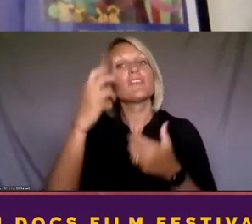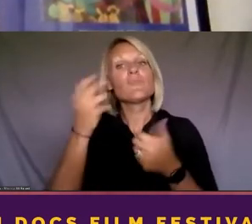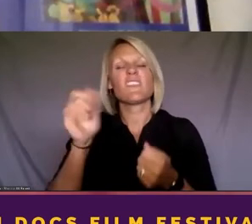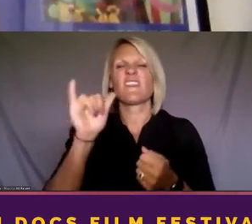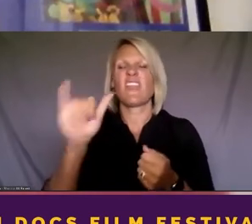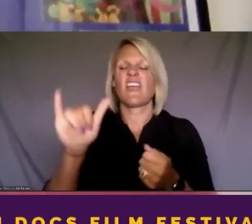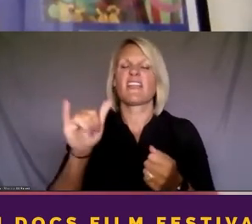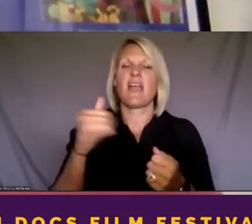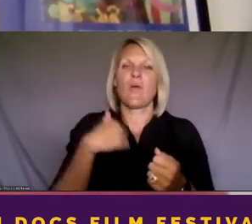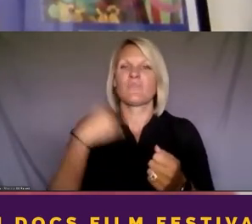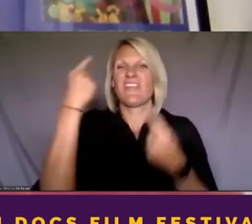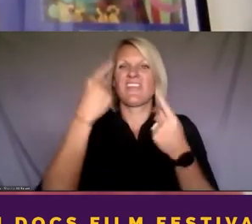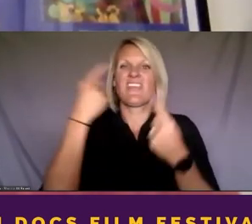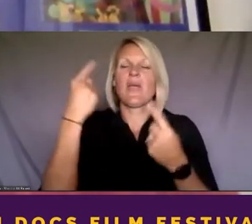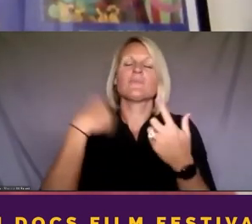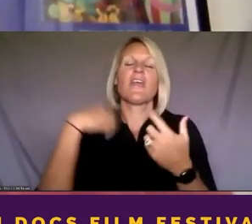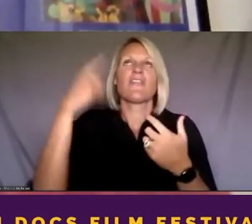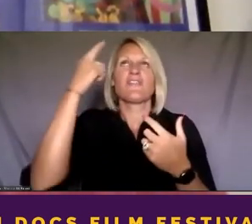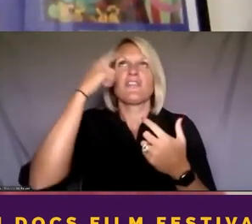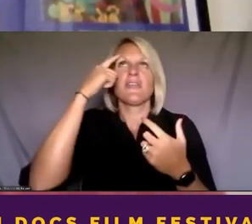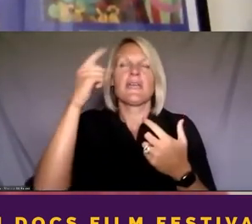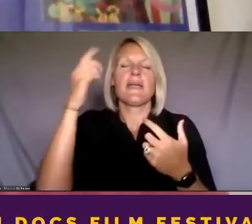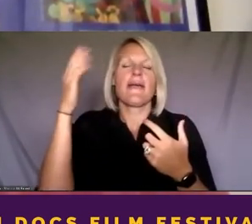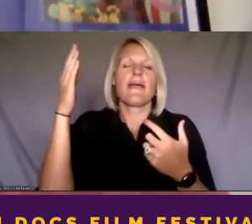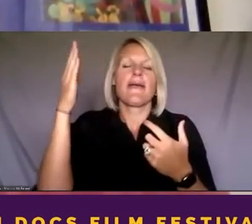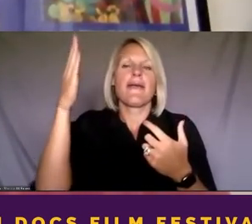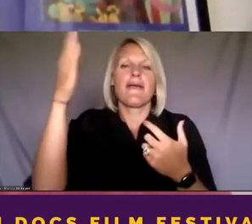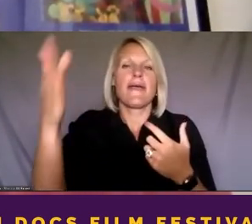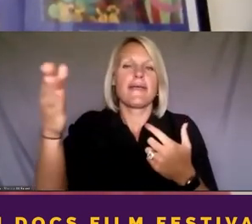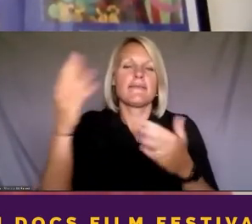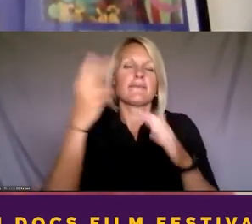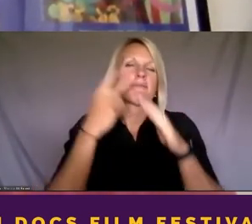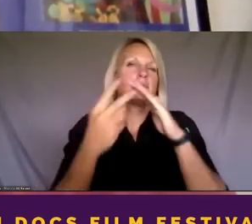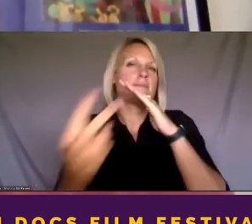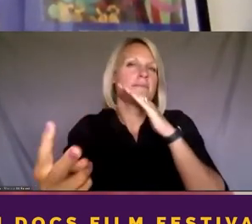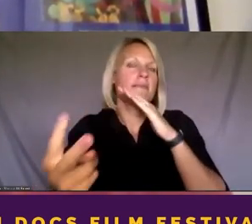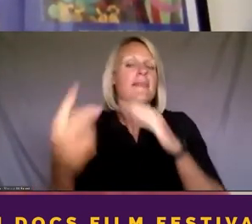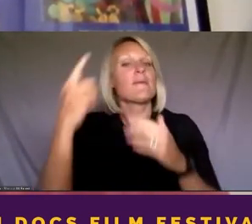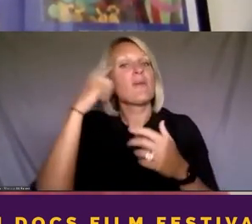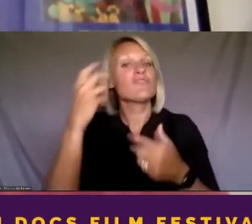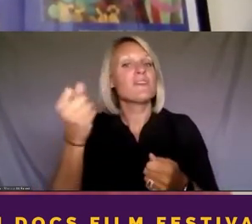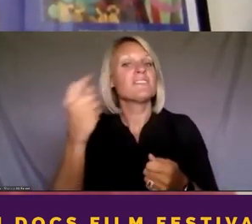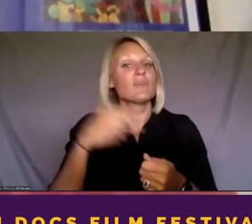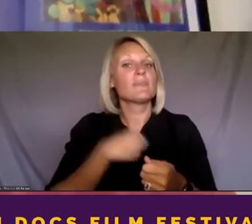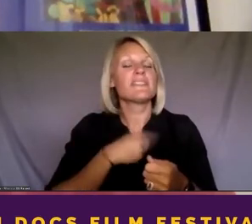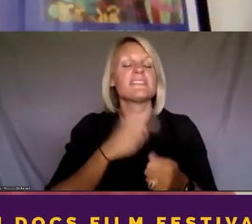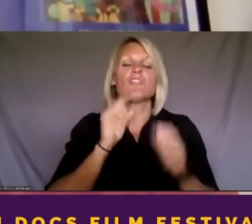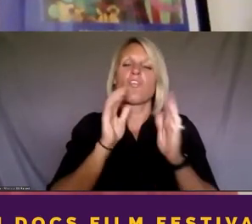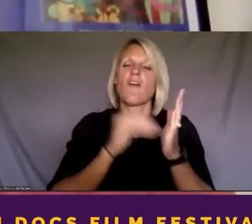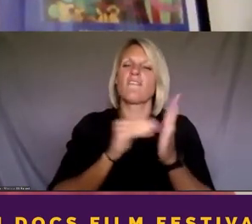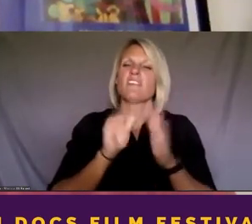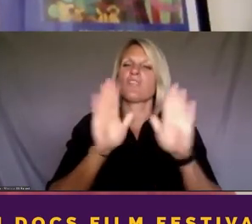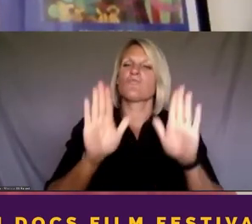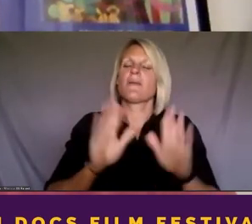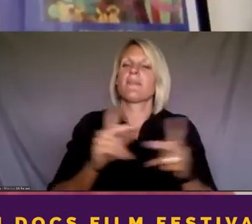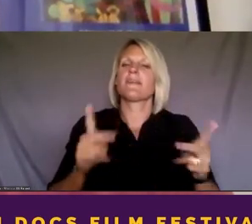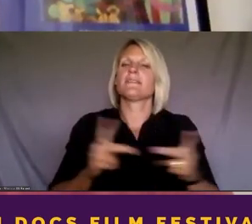know. And the brain trust, to me, is often a really great place to start. It's a great place to engage people.